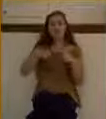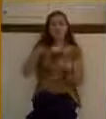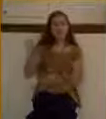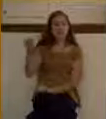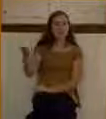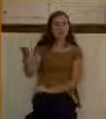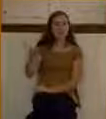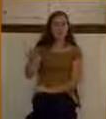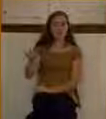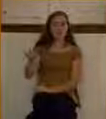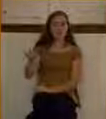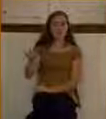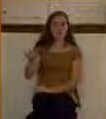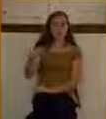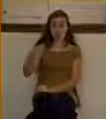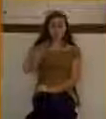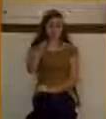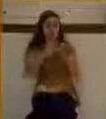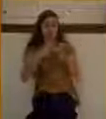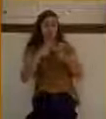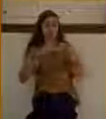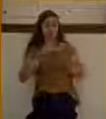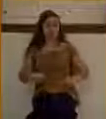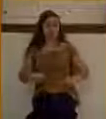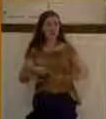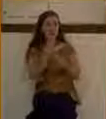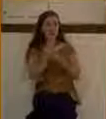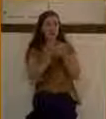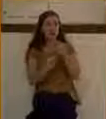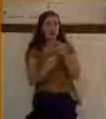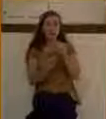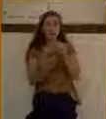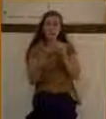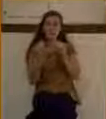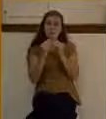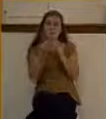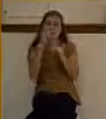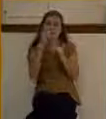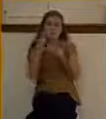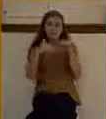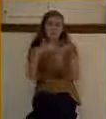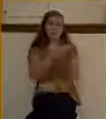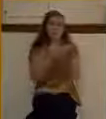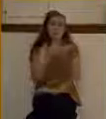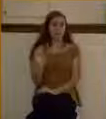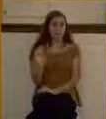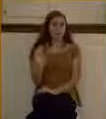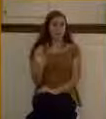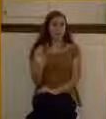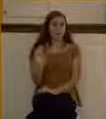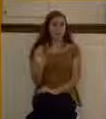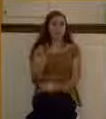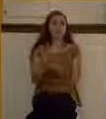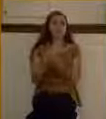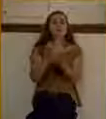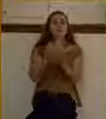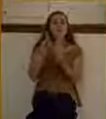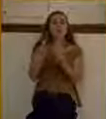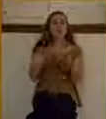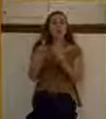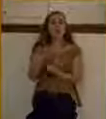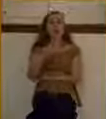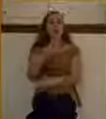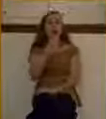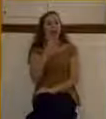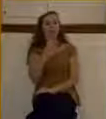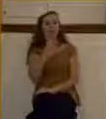They were more blind than Bartimaeus. Someone once bluntly asked, blind in death, Helen Keller, isn't